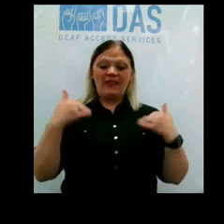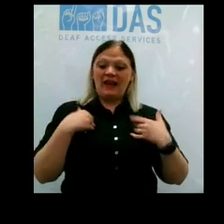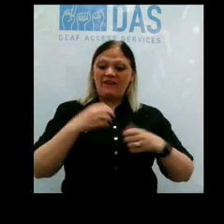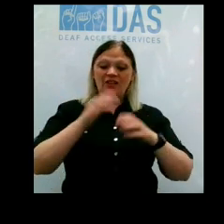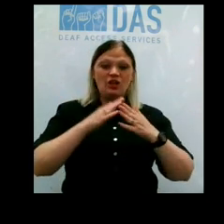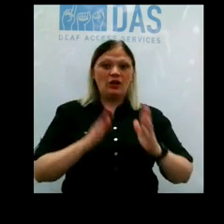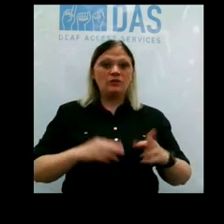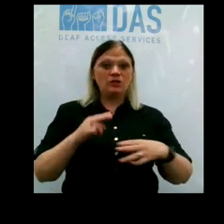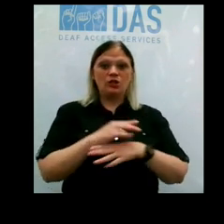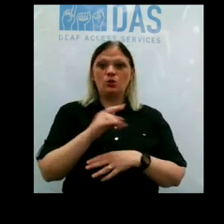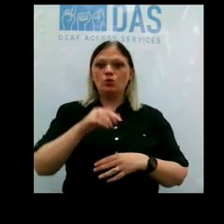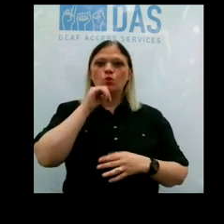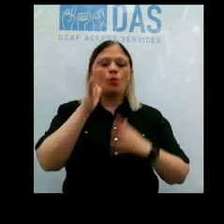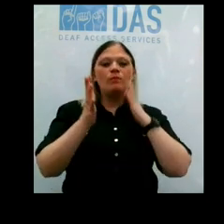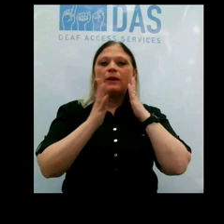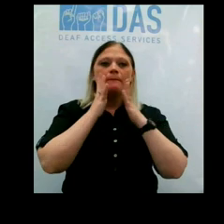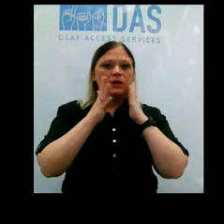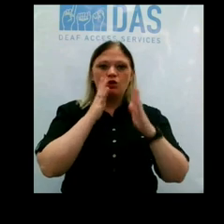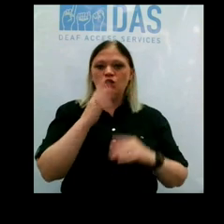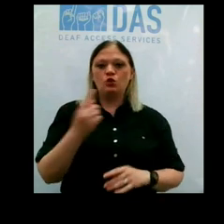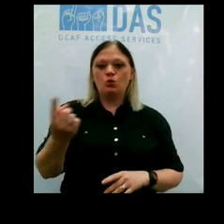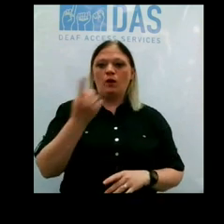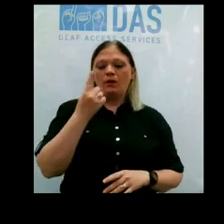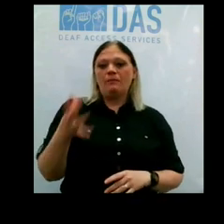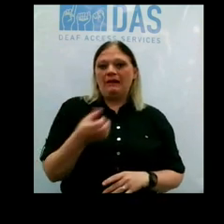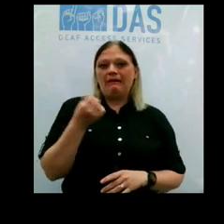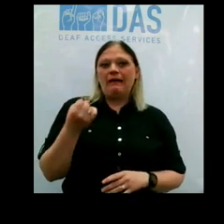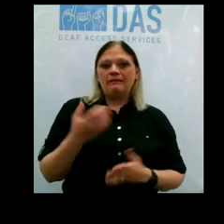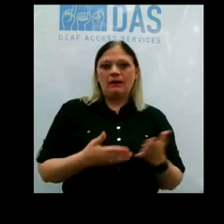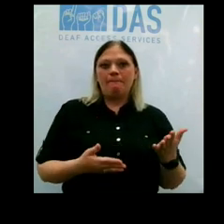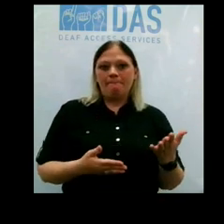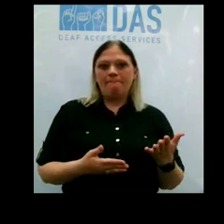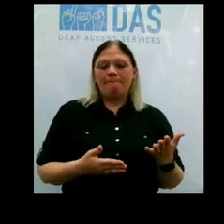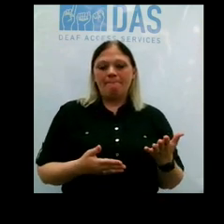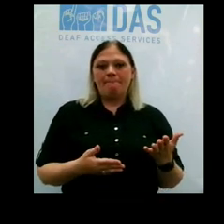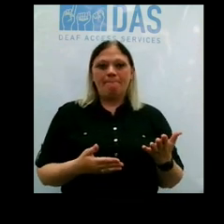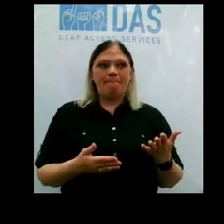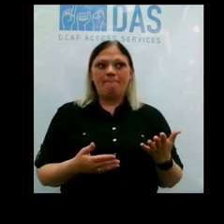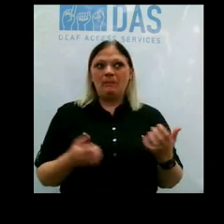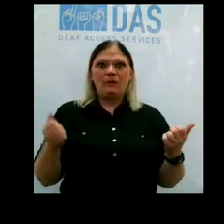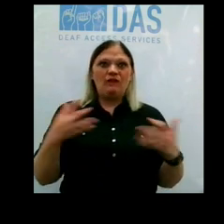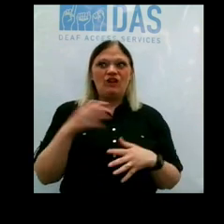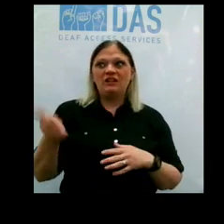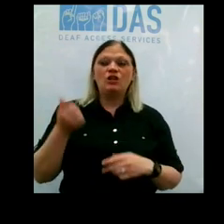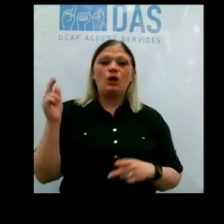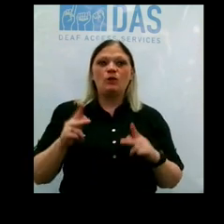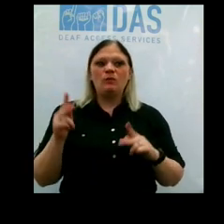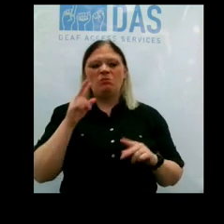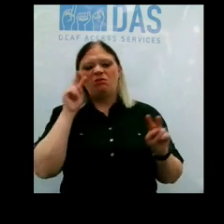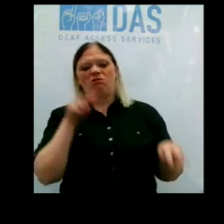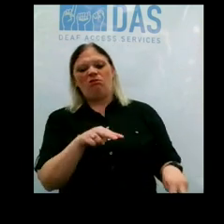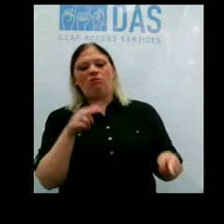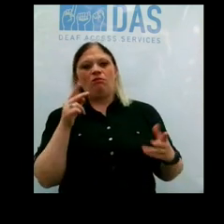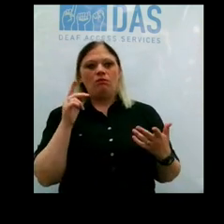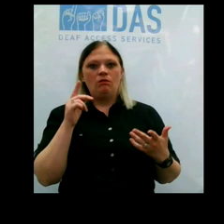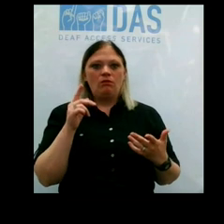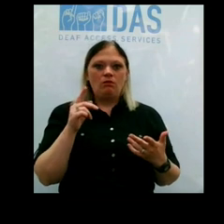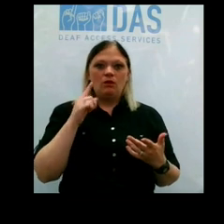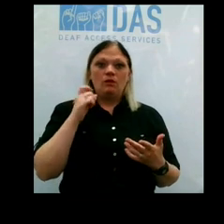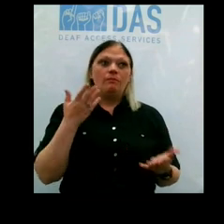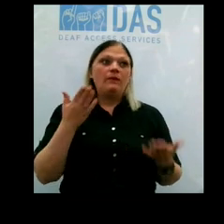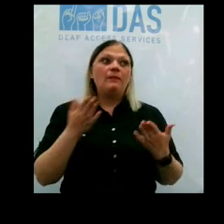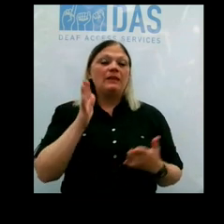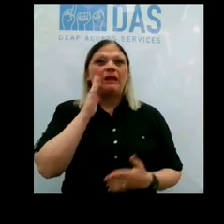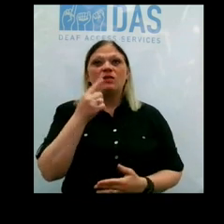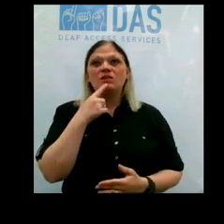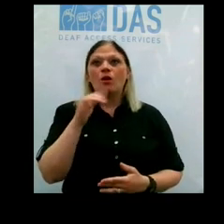house and use it, so don't be embarrassed to walk up and get some and, you know, afraid that other people are going to look at you. Because they'll probably say,